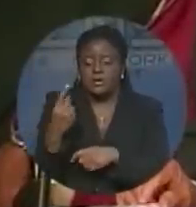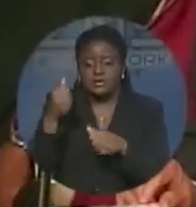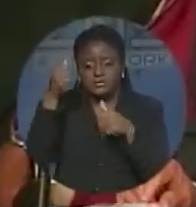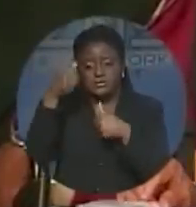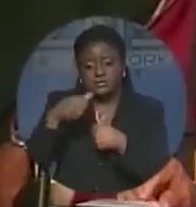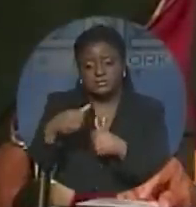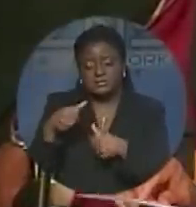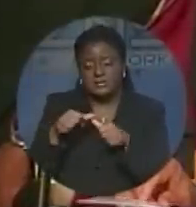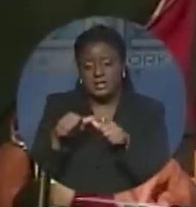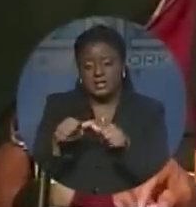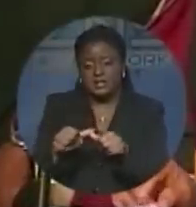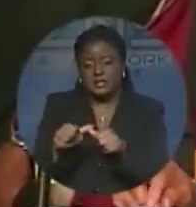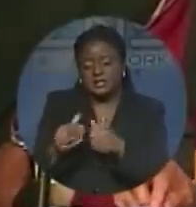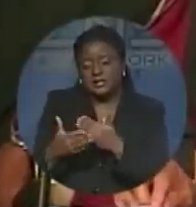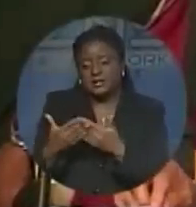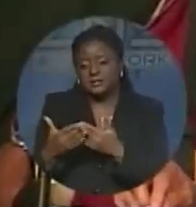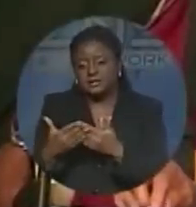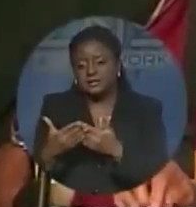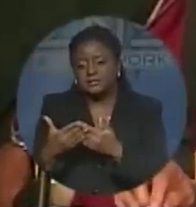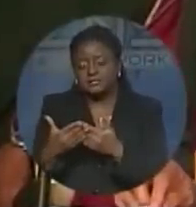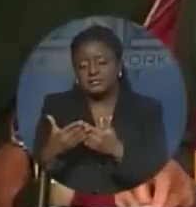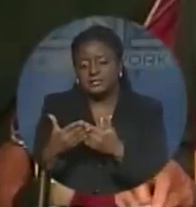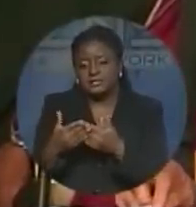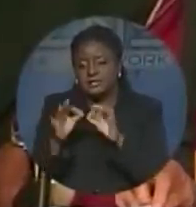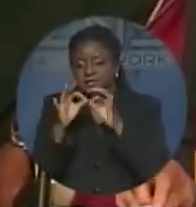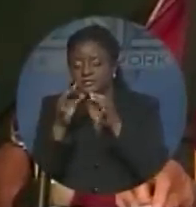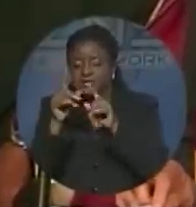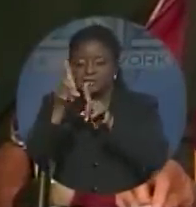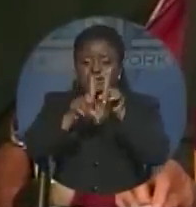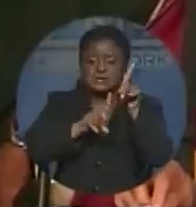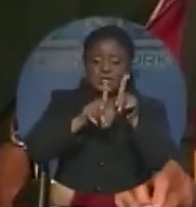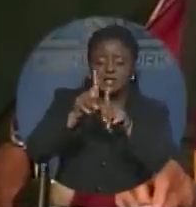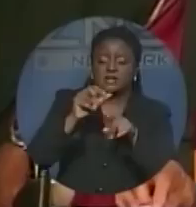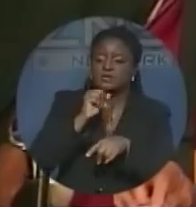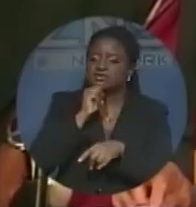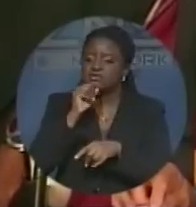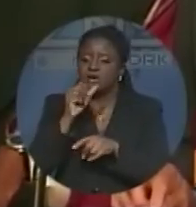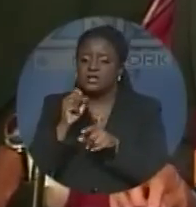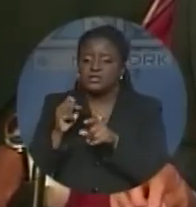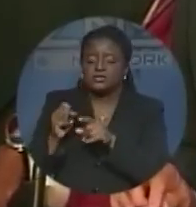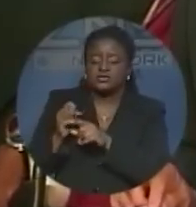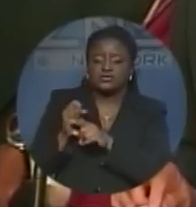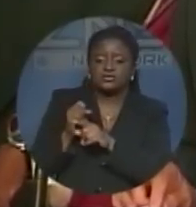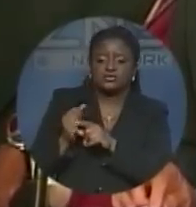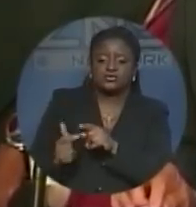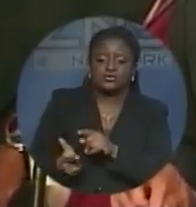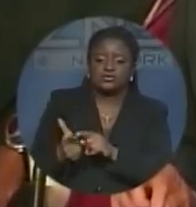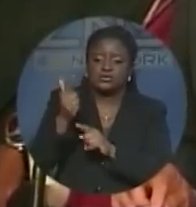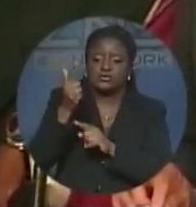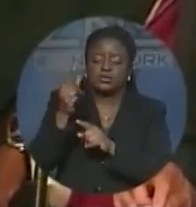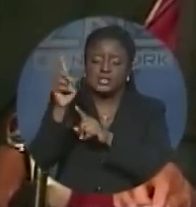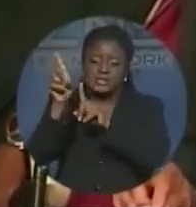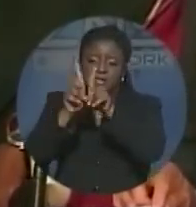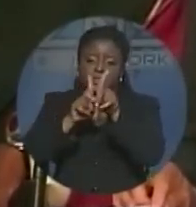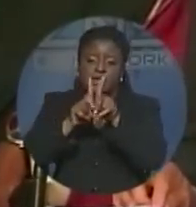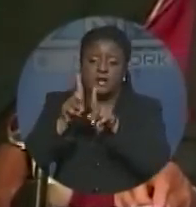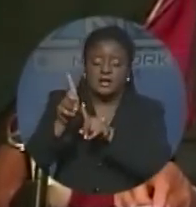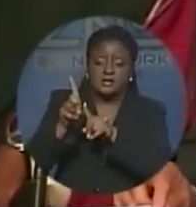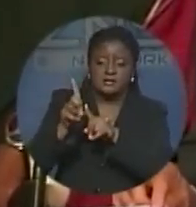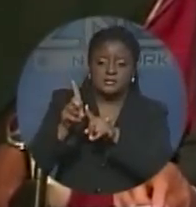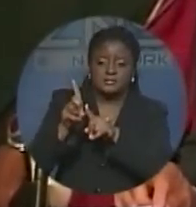fixed star rather than a shooting star, an